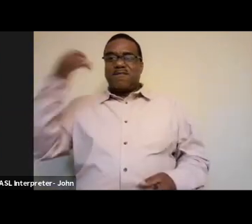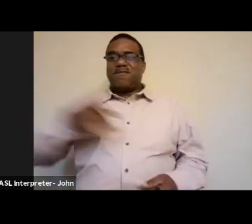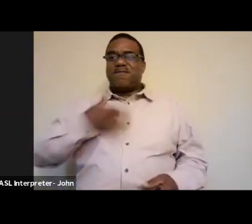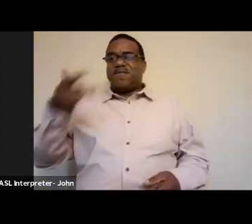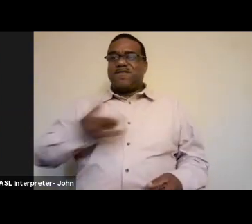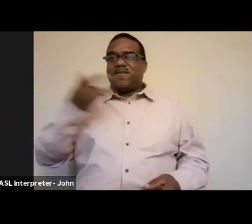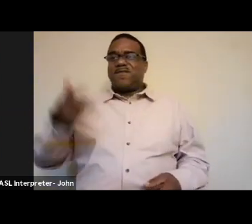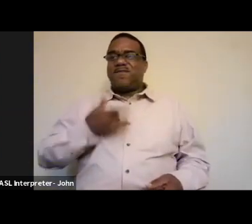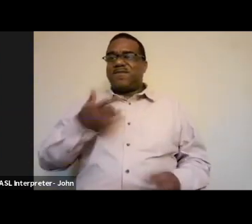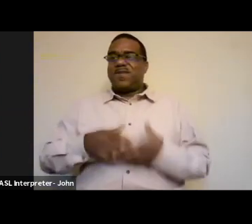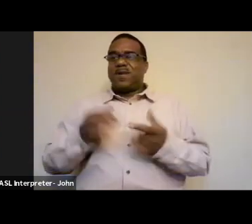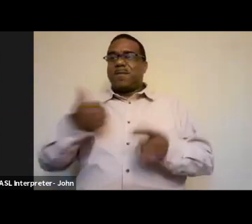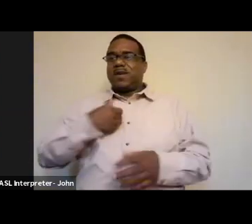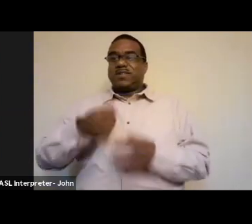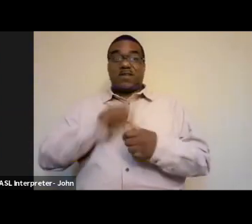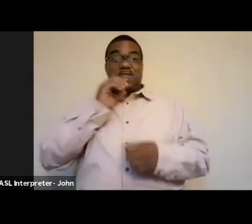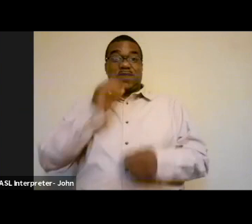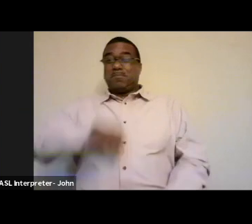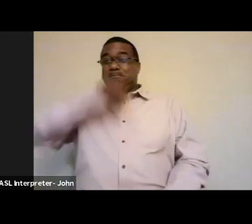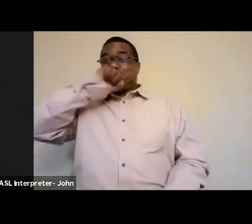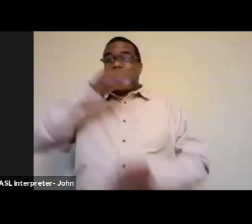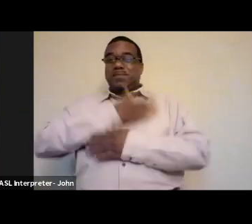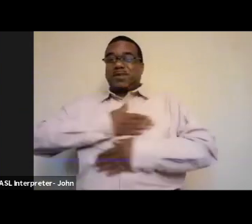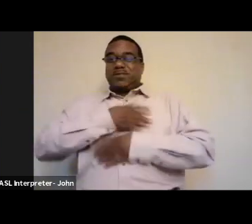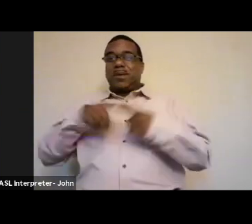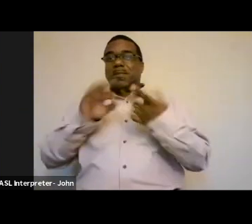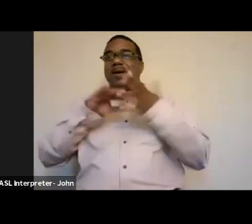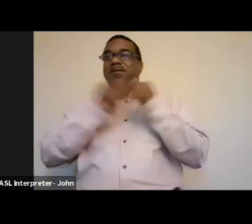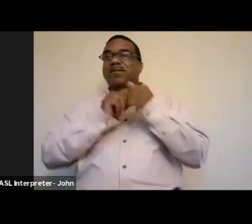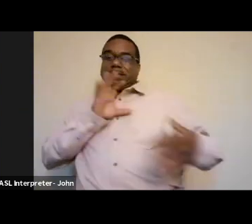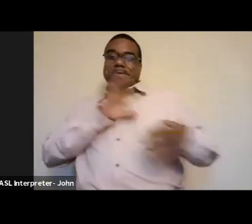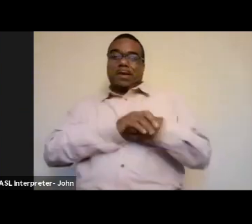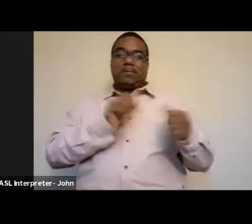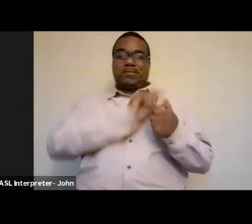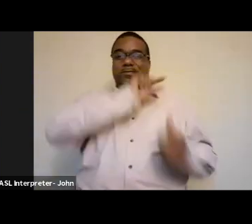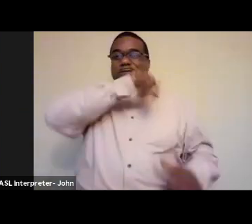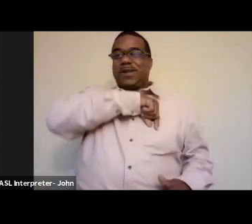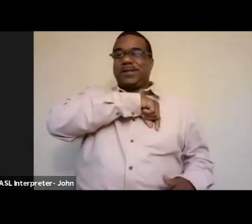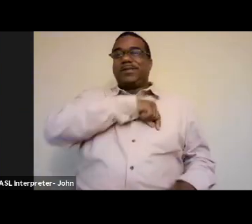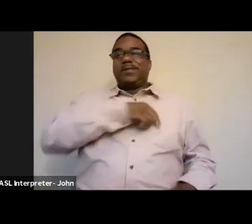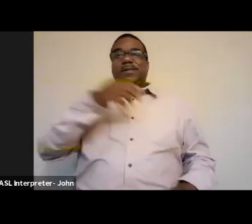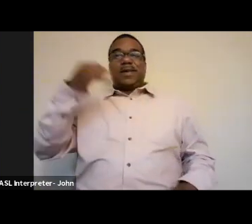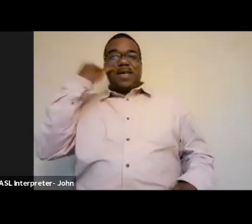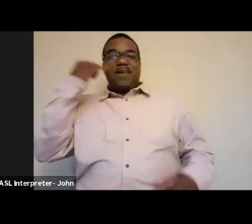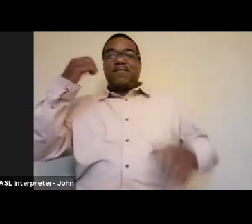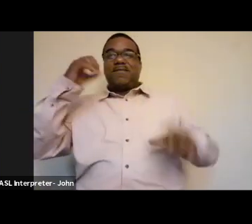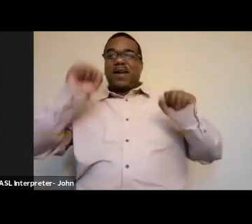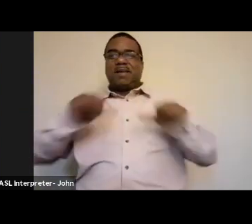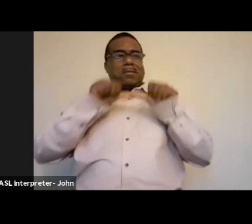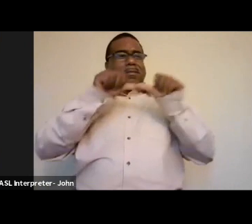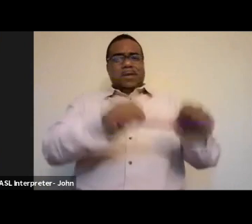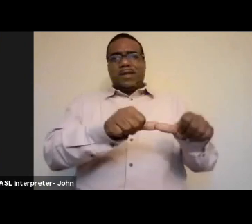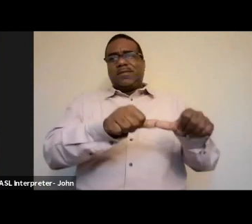not only do I really love and enjoy it, I look at the tag to see what quality it is, to see if I can make sure I maintain it